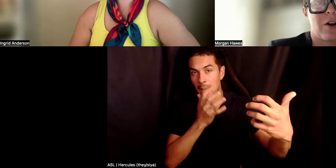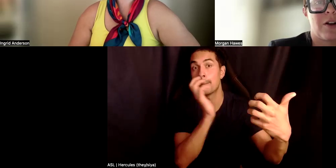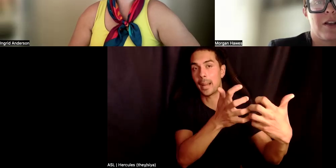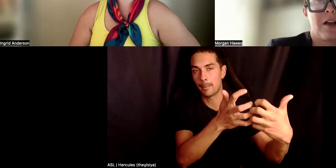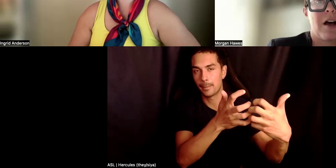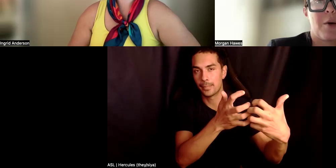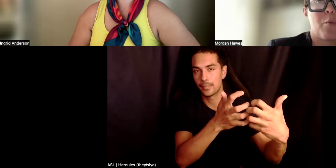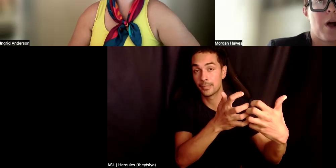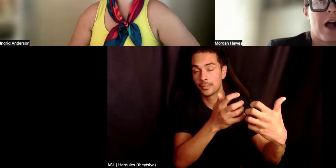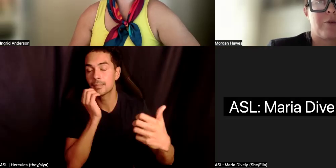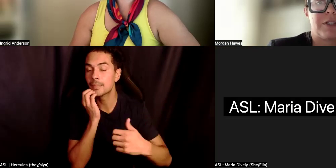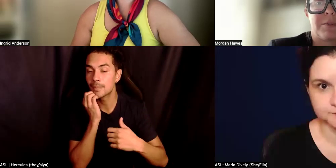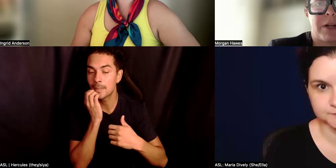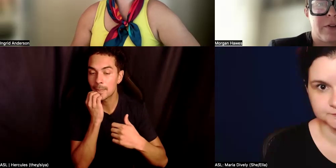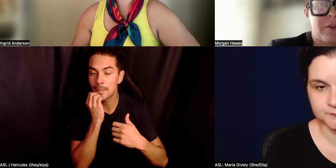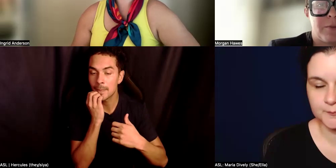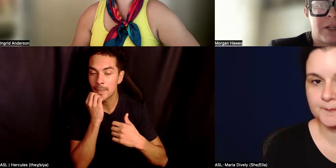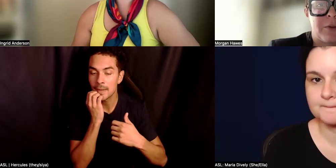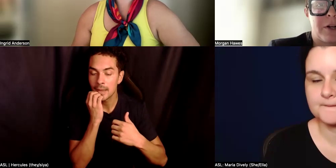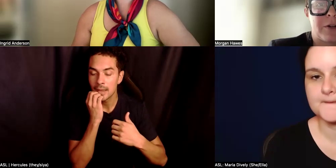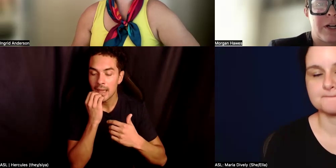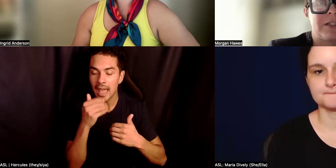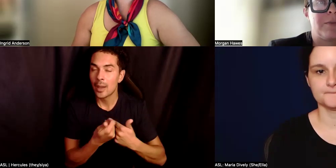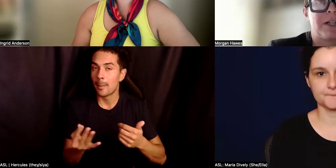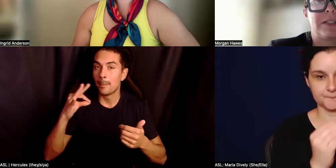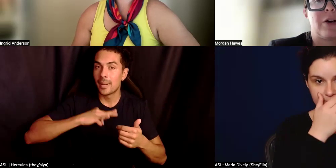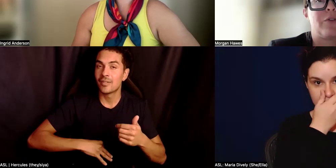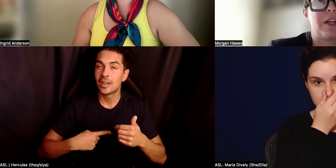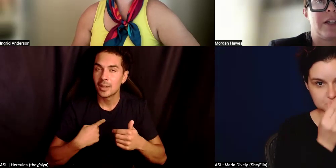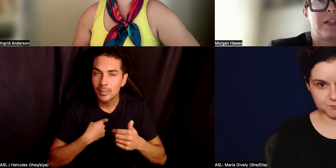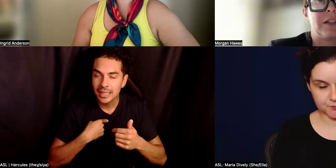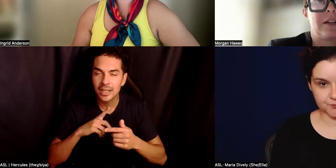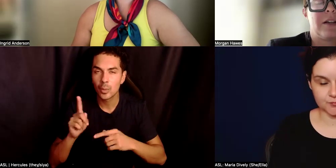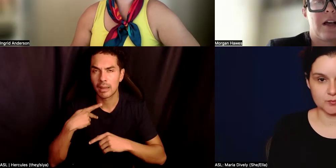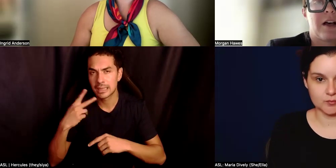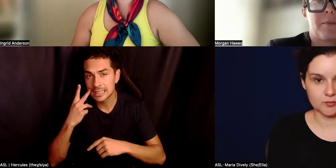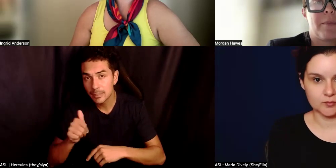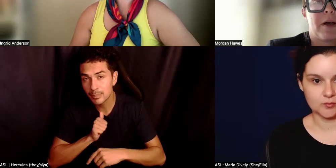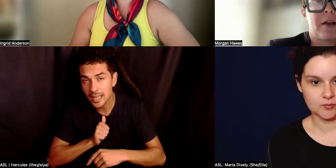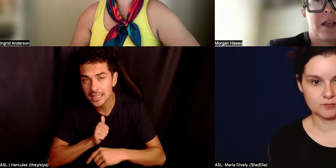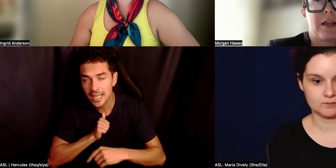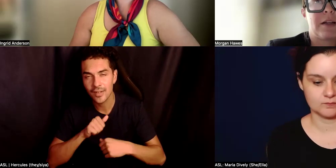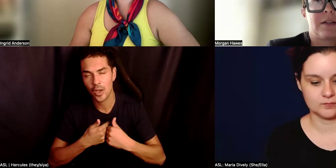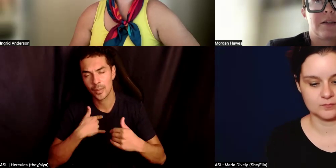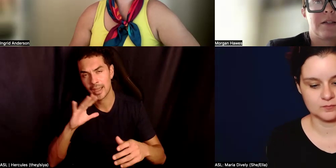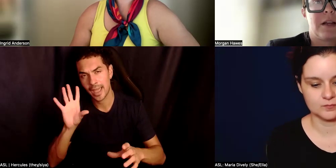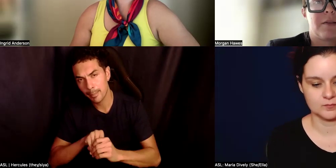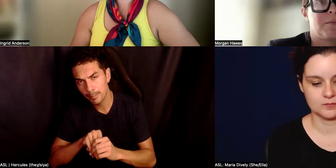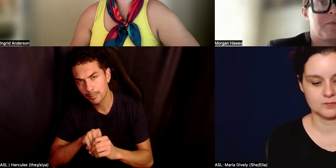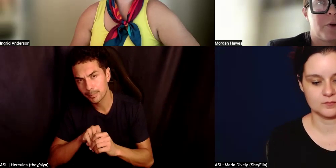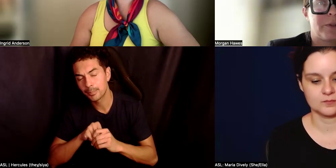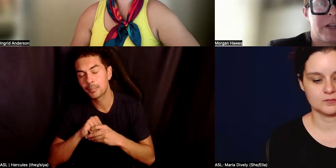we start. Um, how does it benefit me? Where do I see myself in it? Um, and,